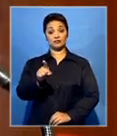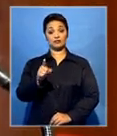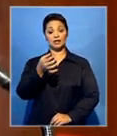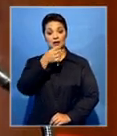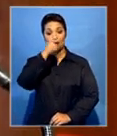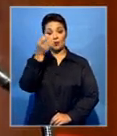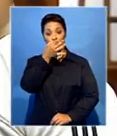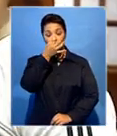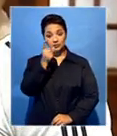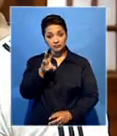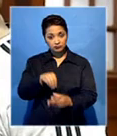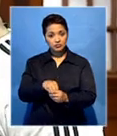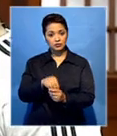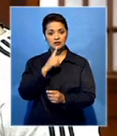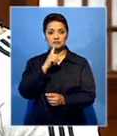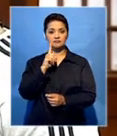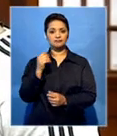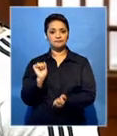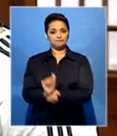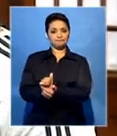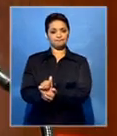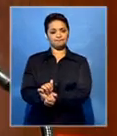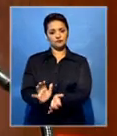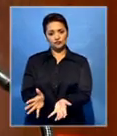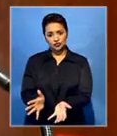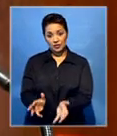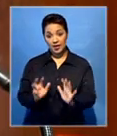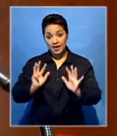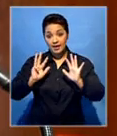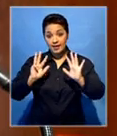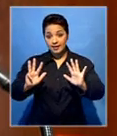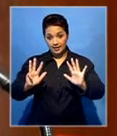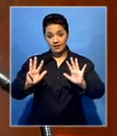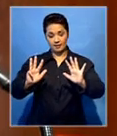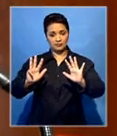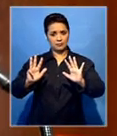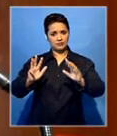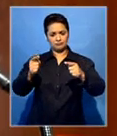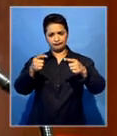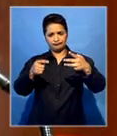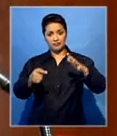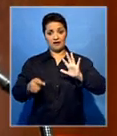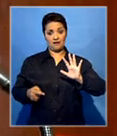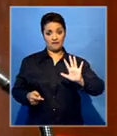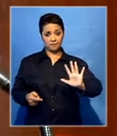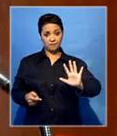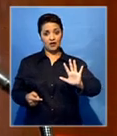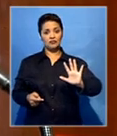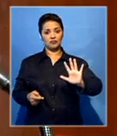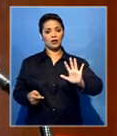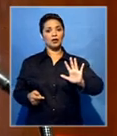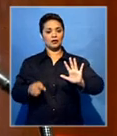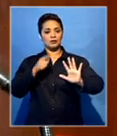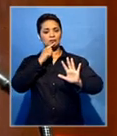now been convicted. Of the nine counts, five of those counts